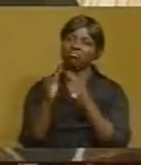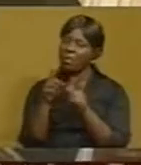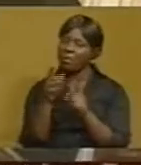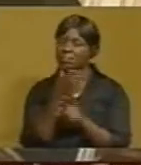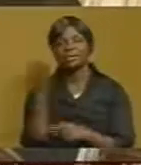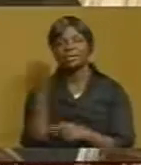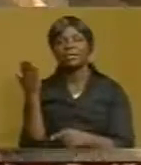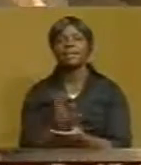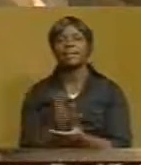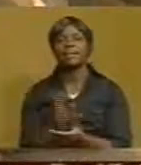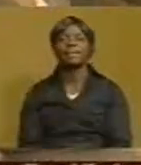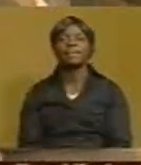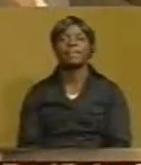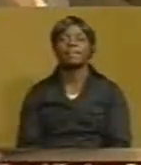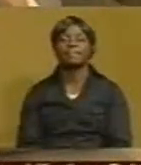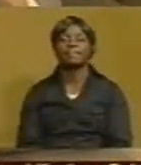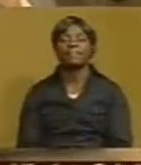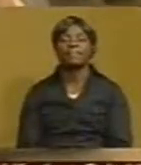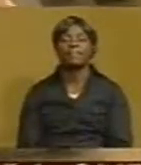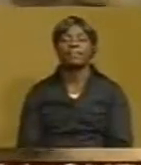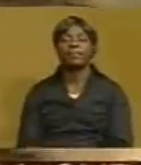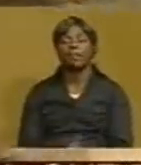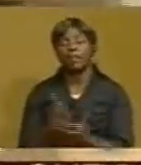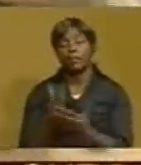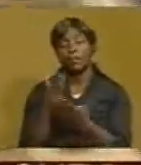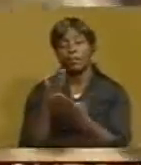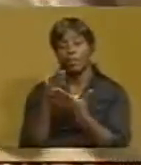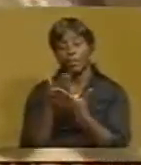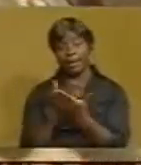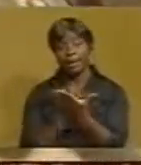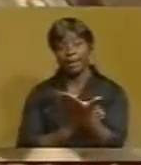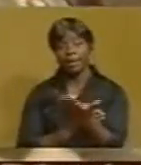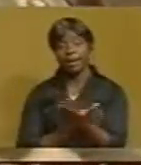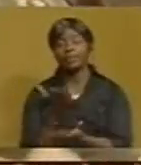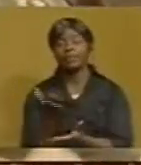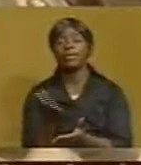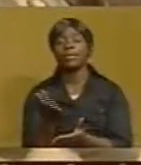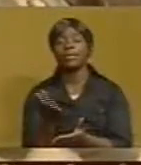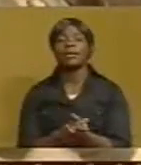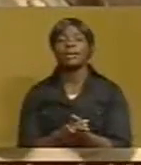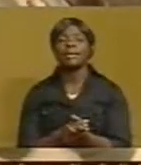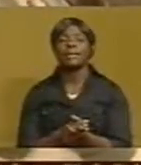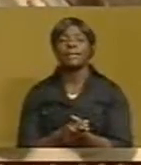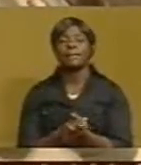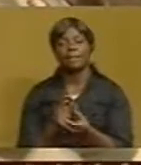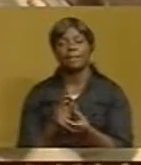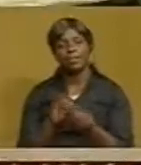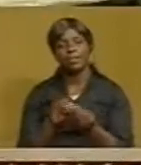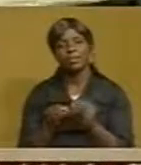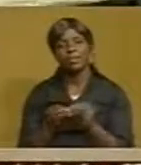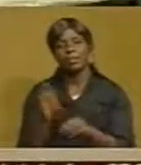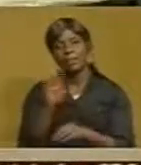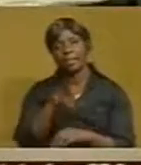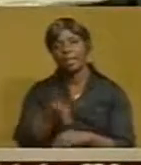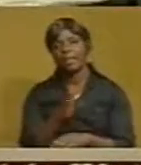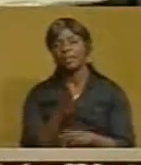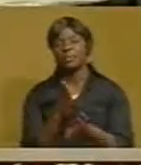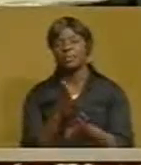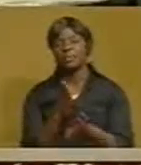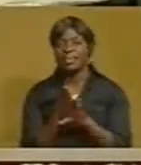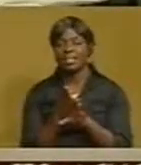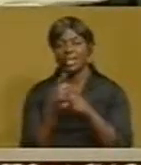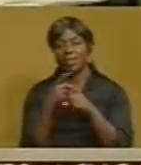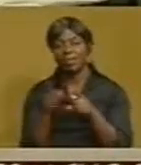Now, the skilled government program will be coupled with reforms in the public service which are already ongoing.